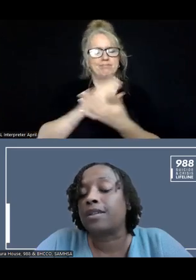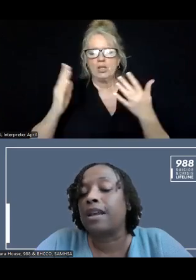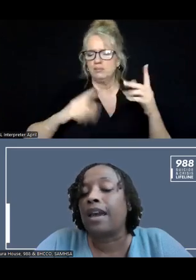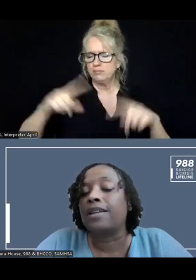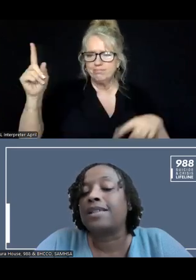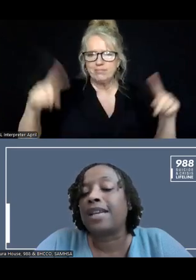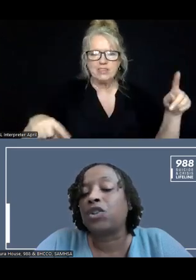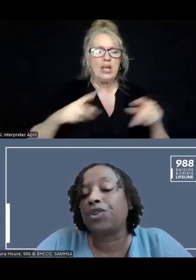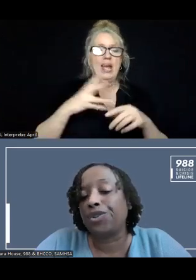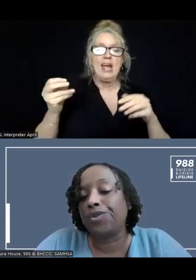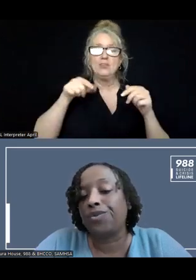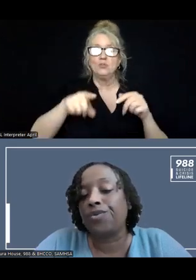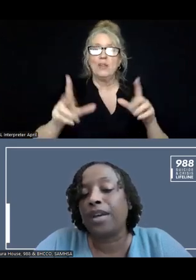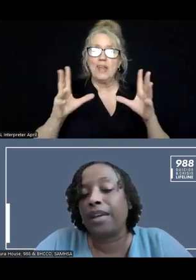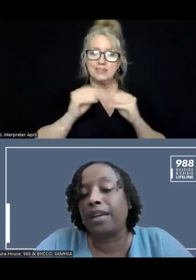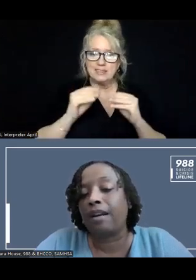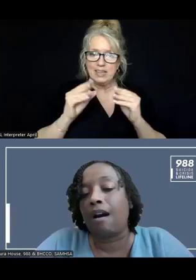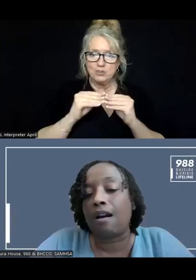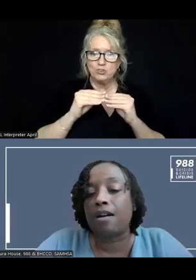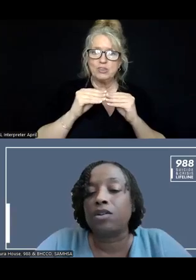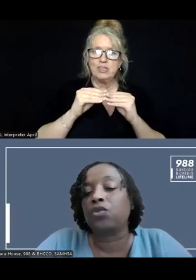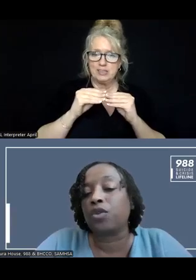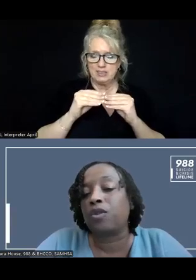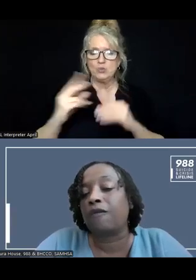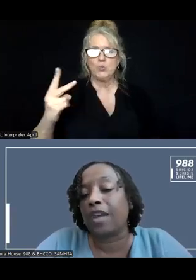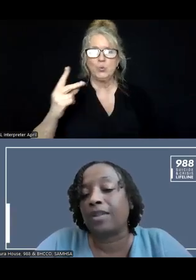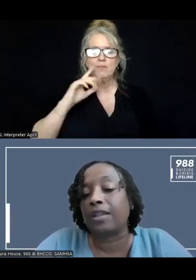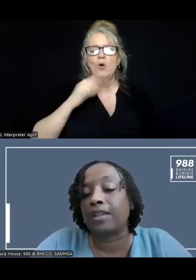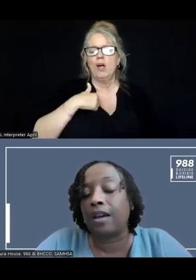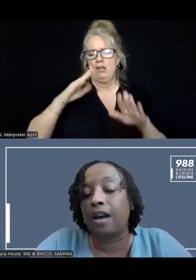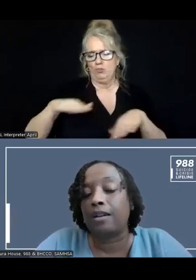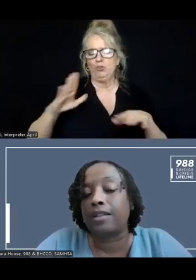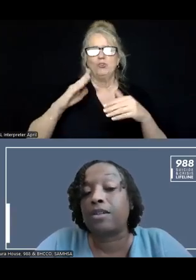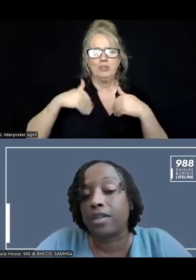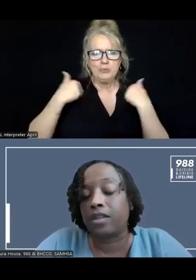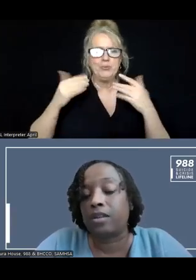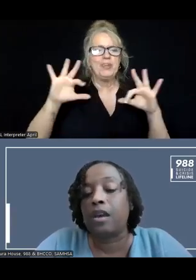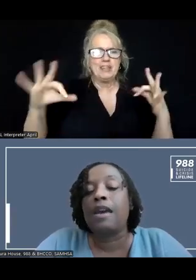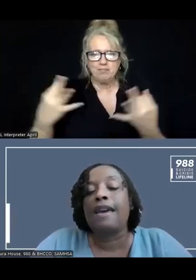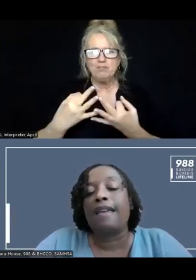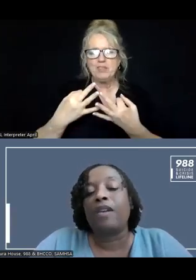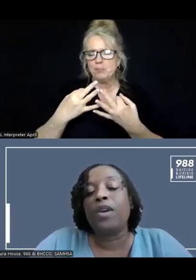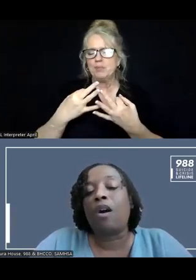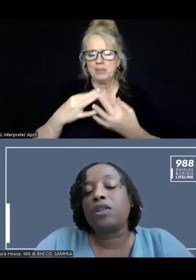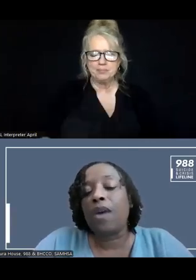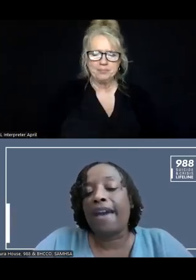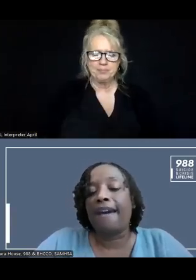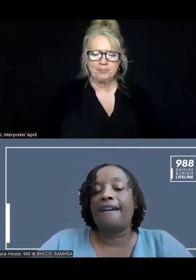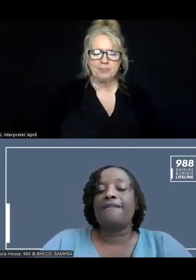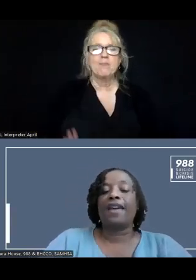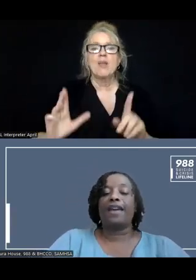series, and it's session two in our children, youth, and family series. And then we